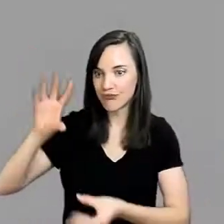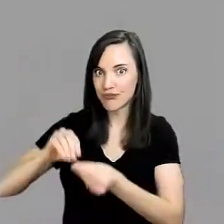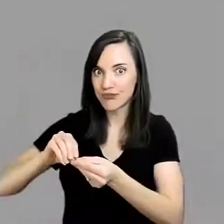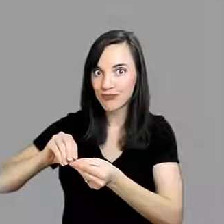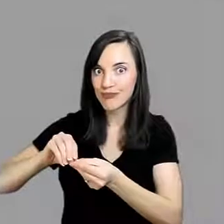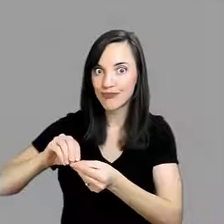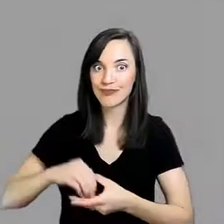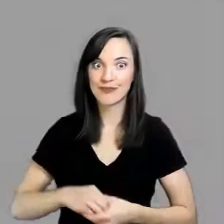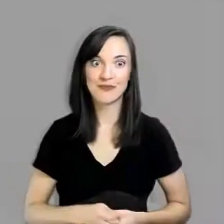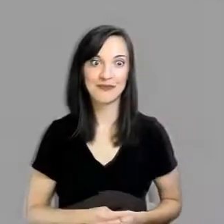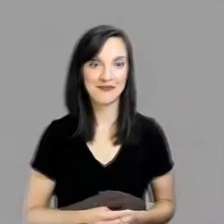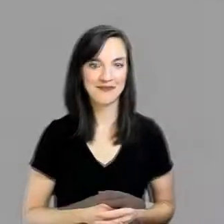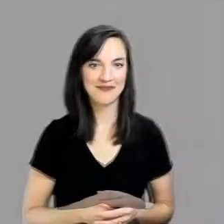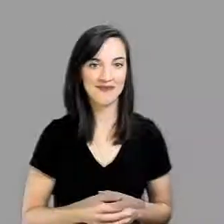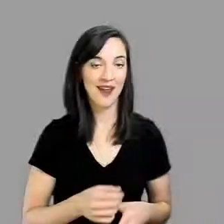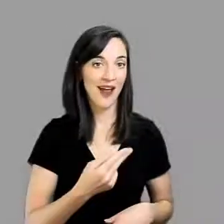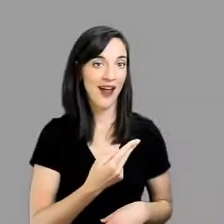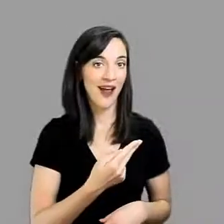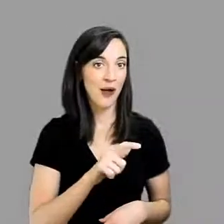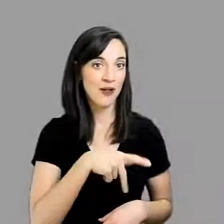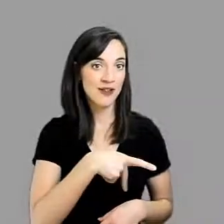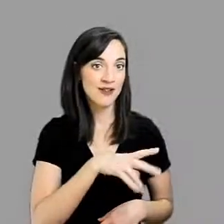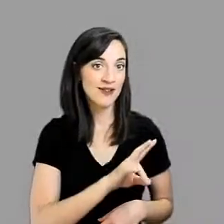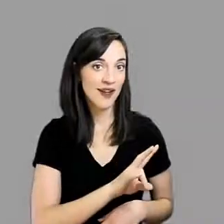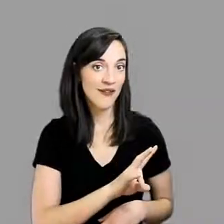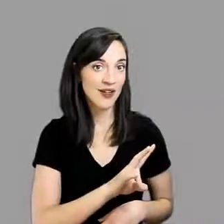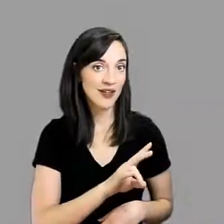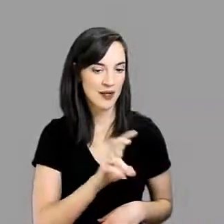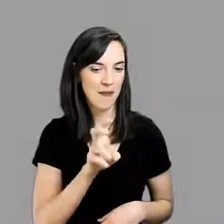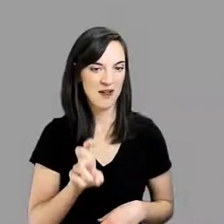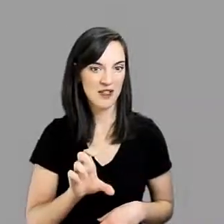as the foundation for all other High Leverage Practices.